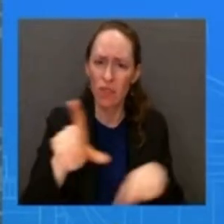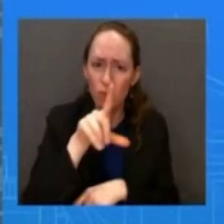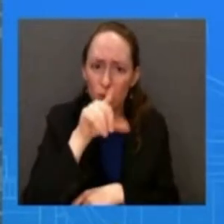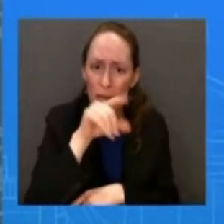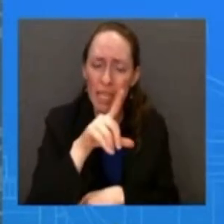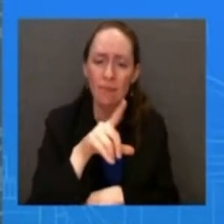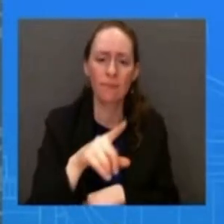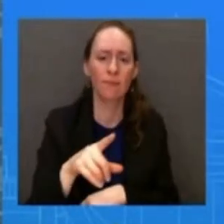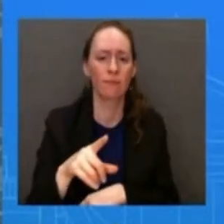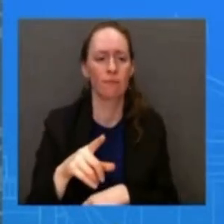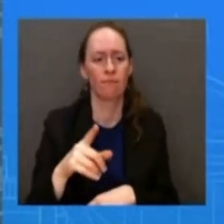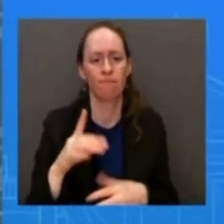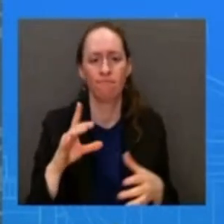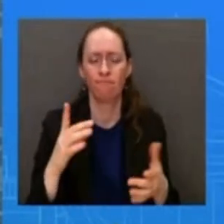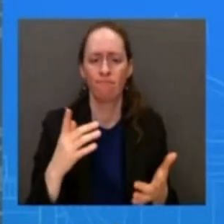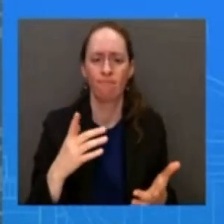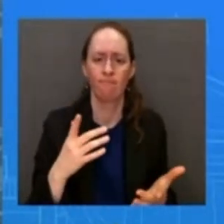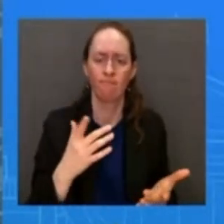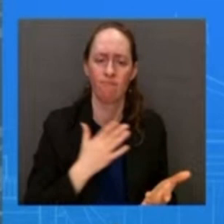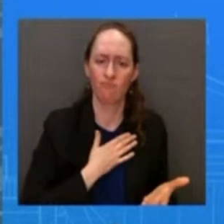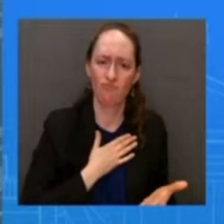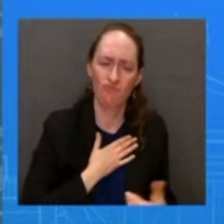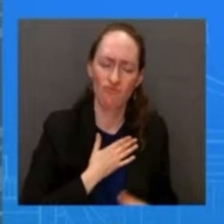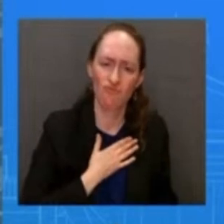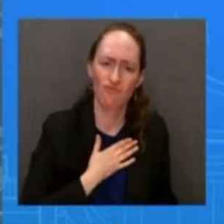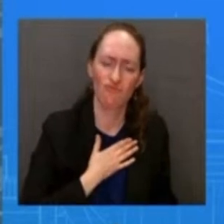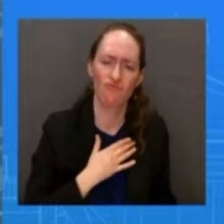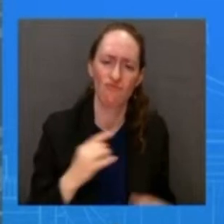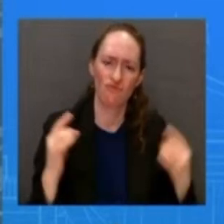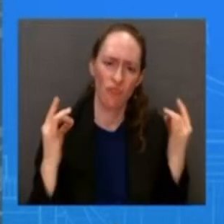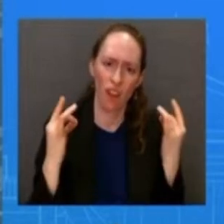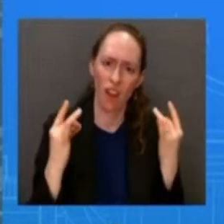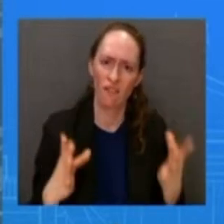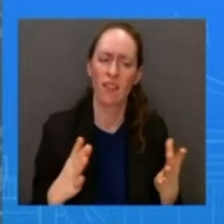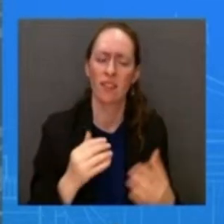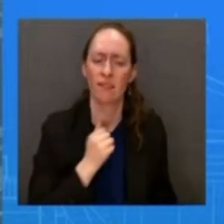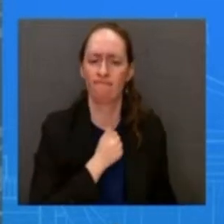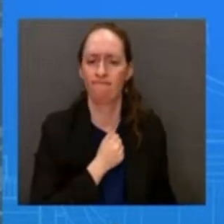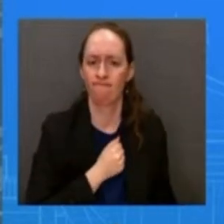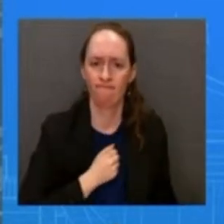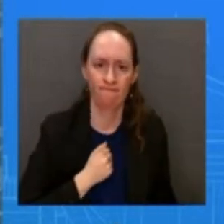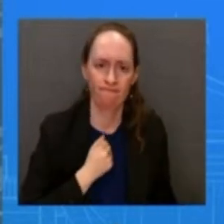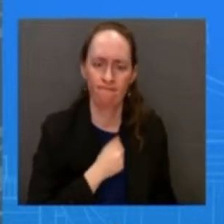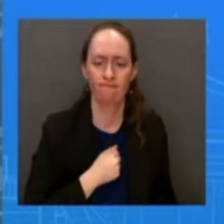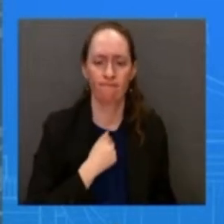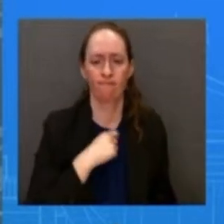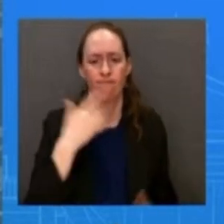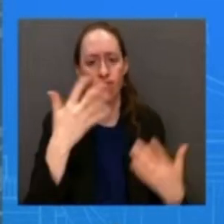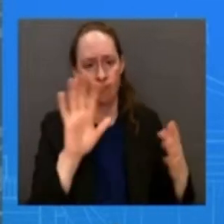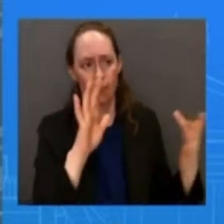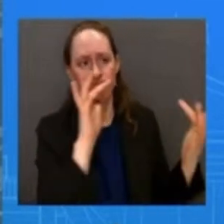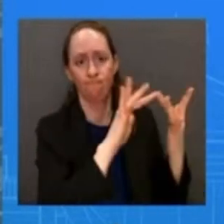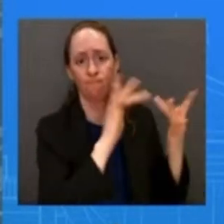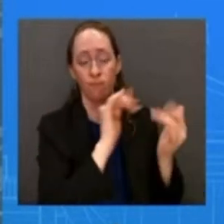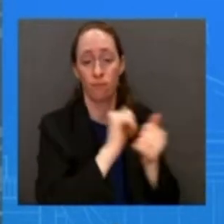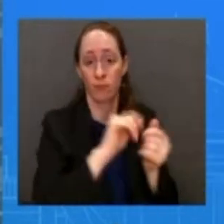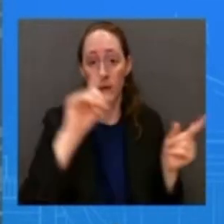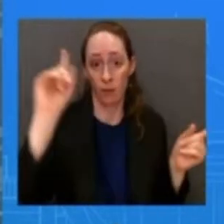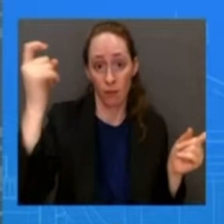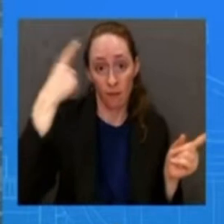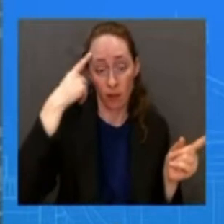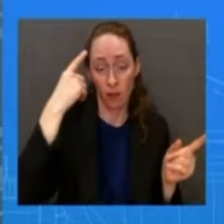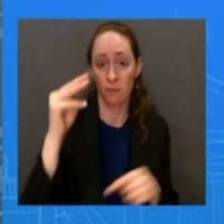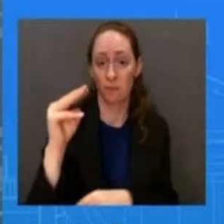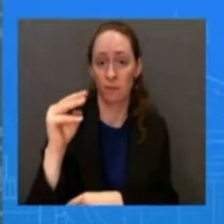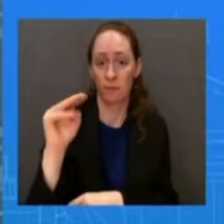university you saw that the president uh spoke to the governor of michigan just last night as soon as he was able to to connect with her